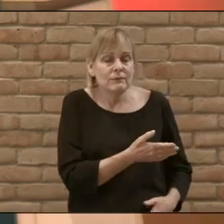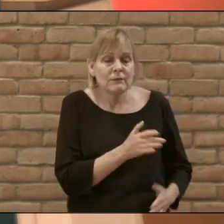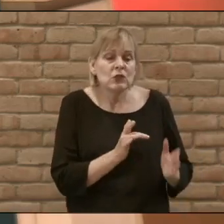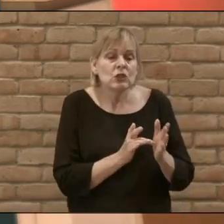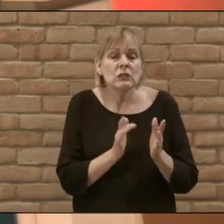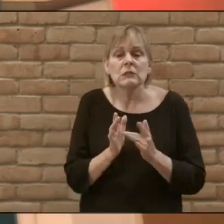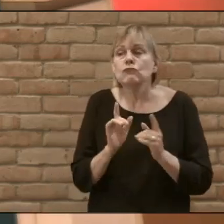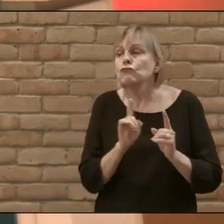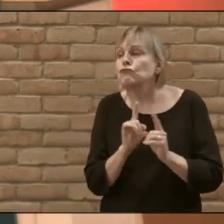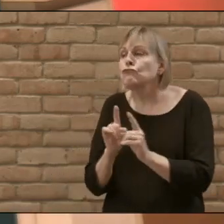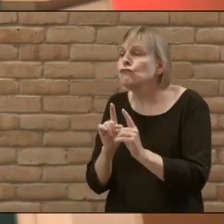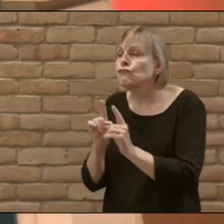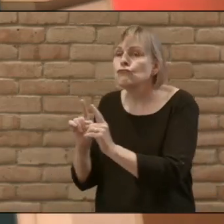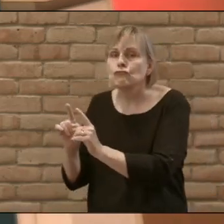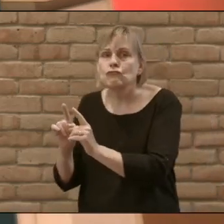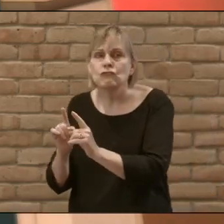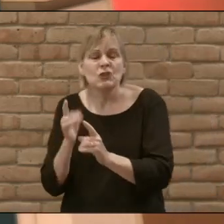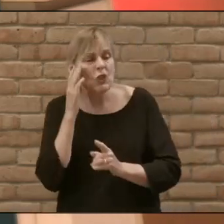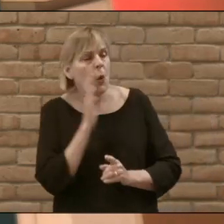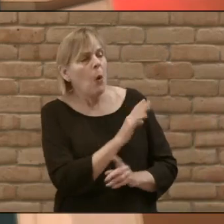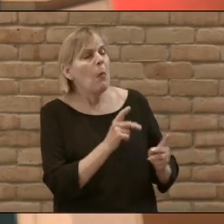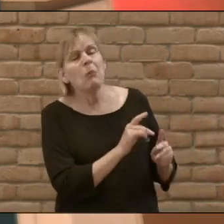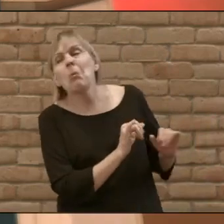if she had just known her place